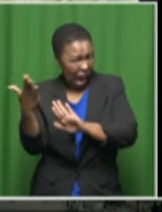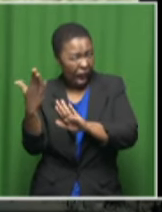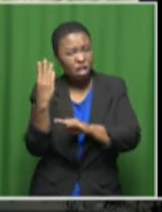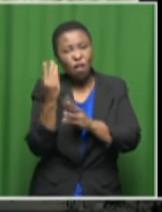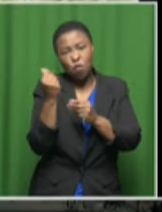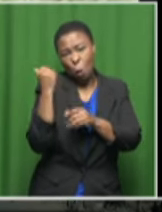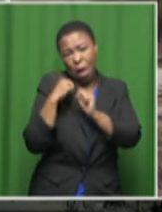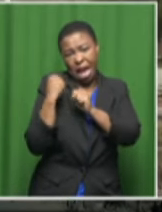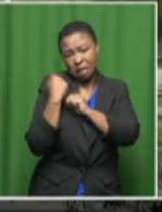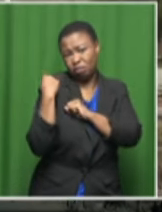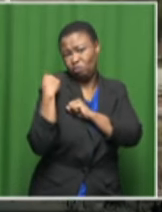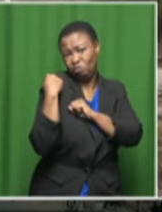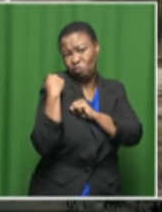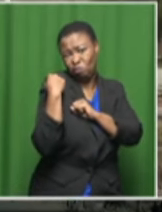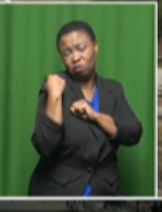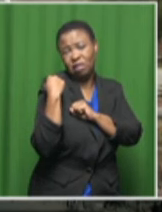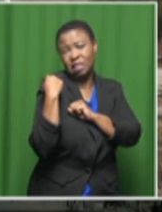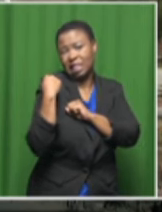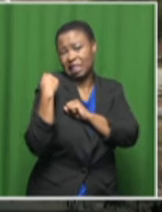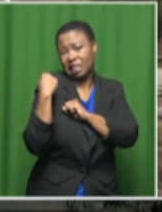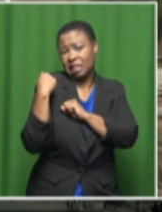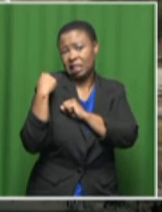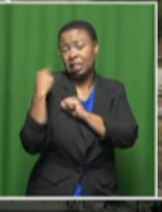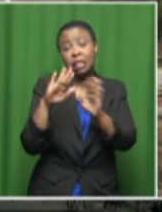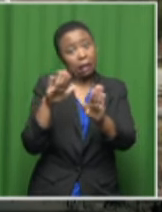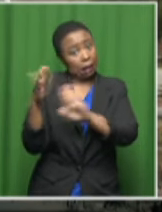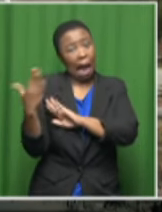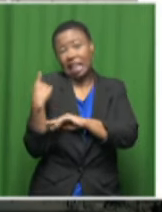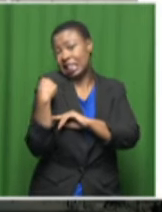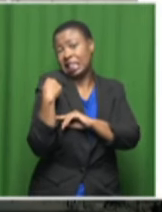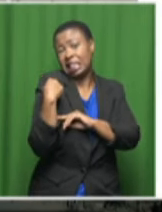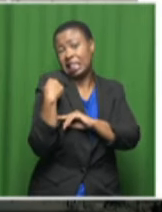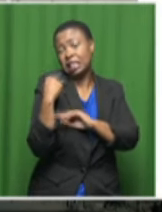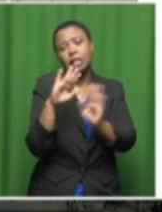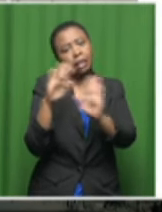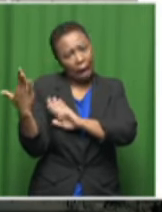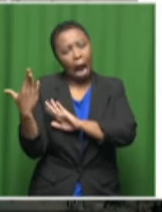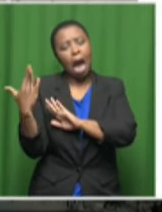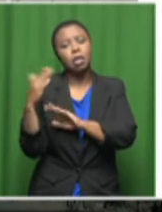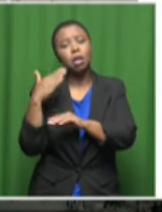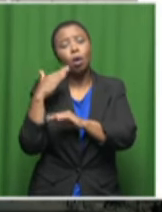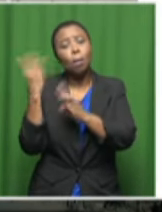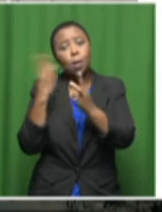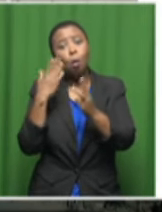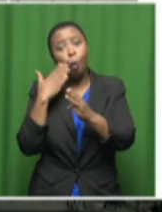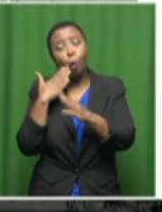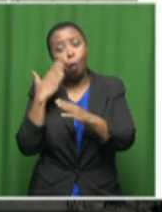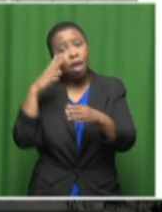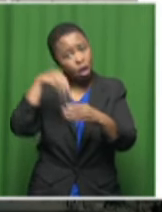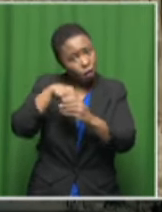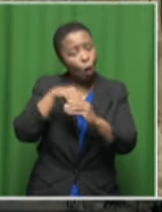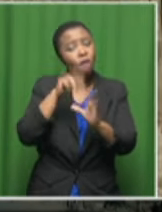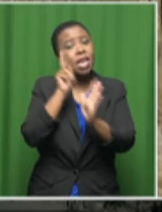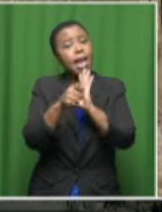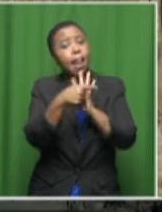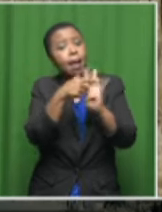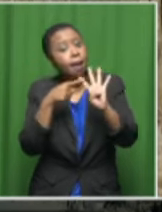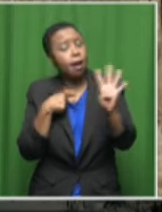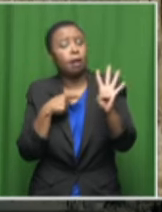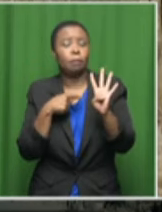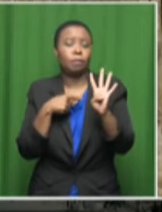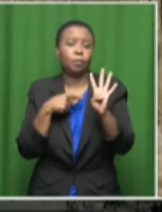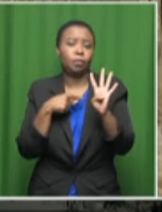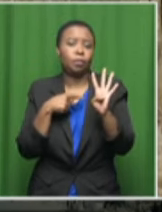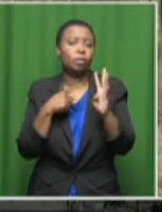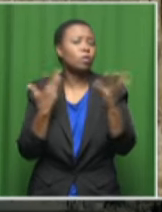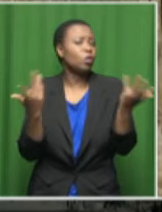years ago or died just recently. So that the question of prosecution would be out of question if